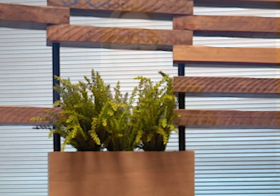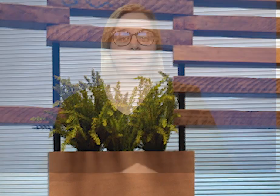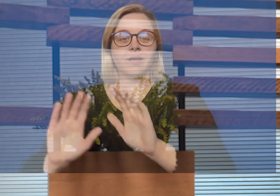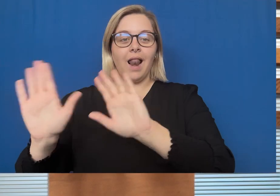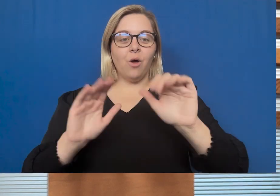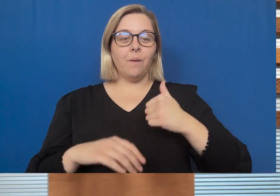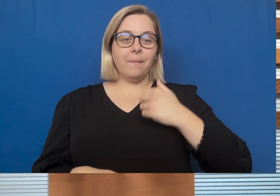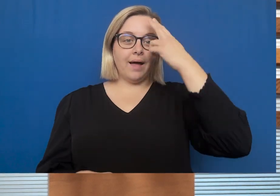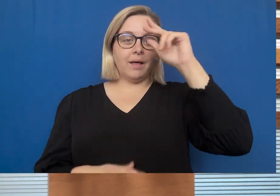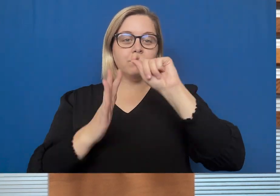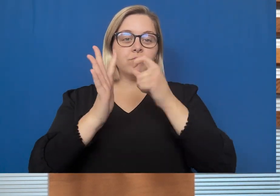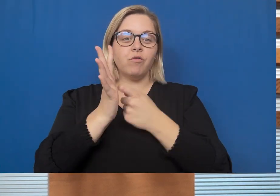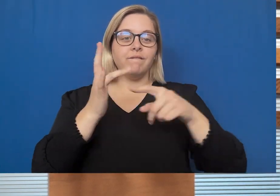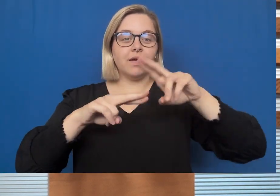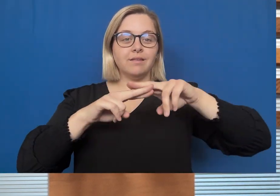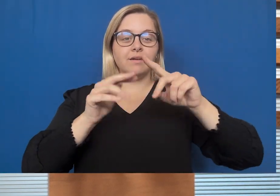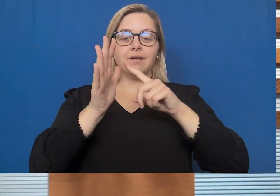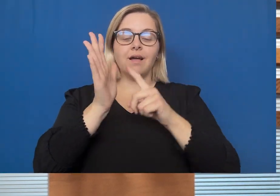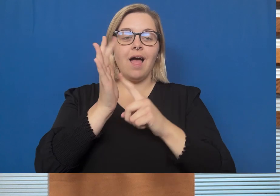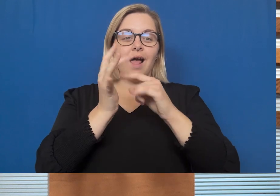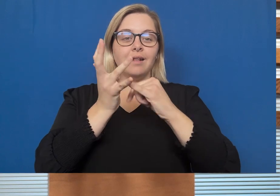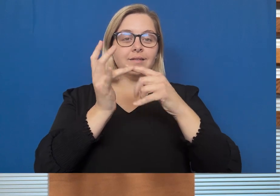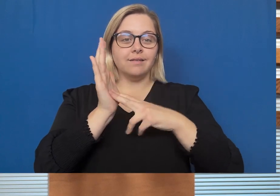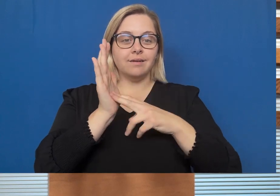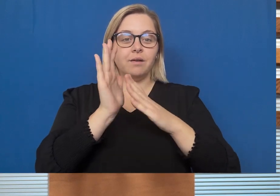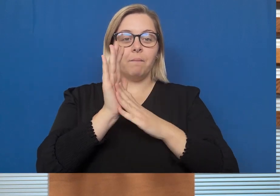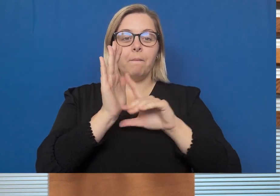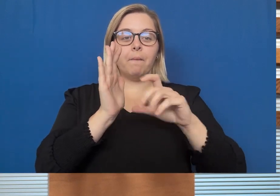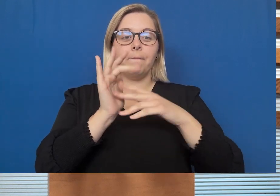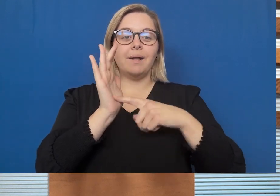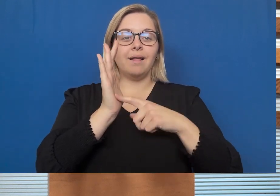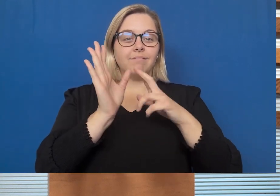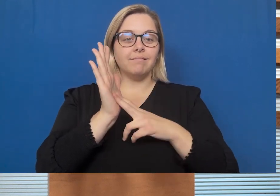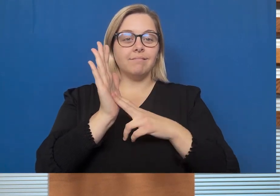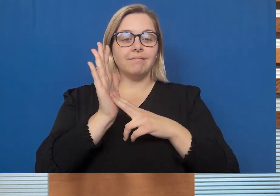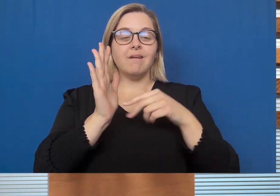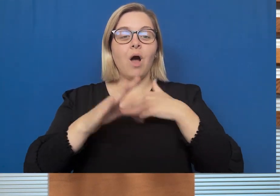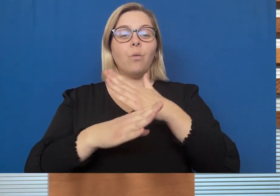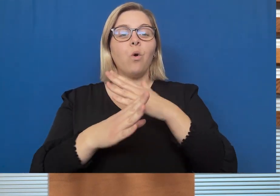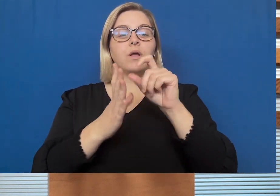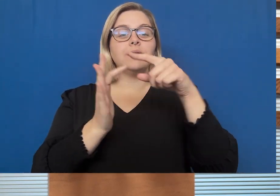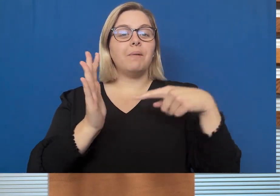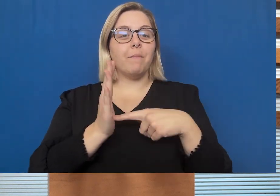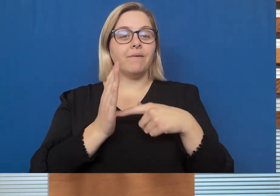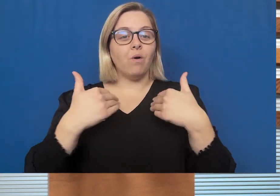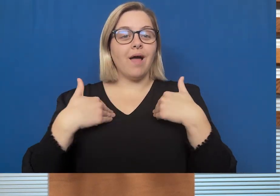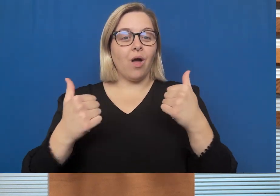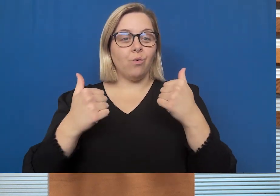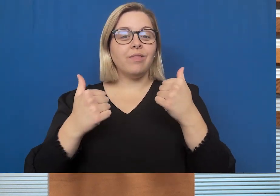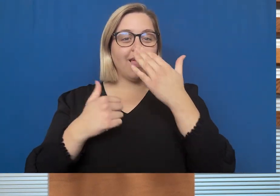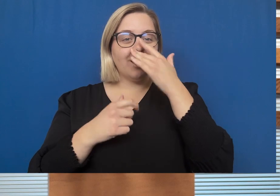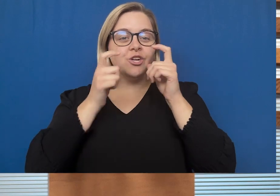Hi, I'm Professor Alison McMillan from the Department of Health and Aged Care, speaking to you from Ngunnawal Country.